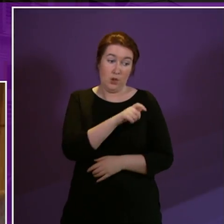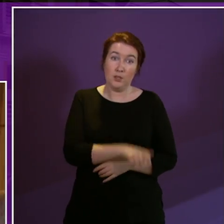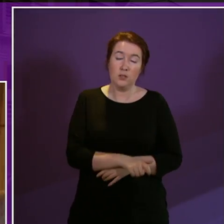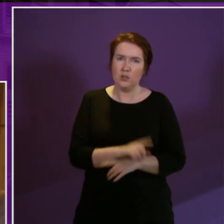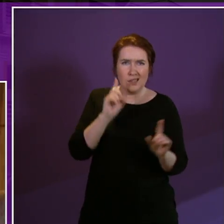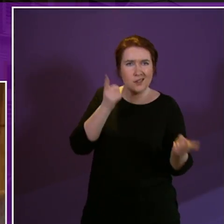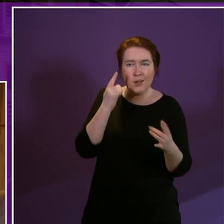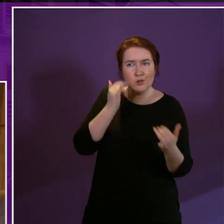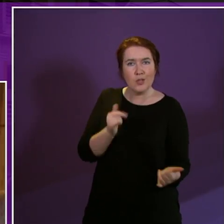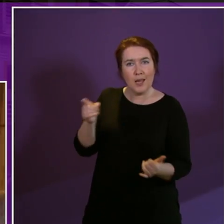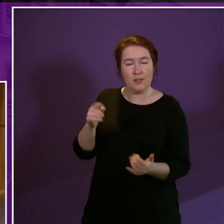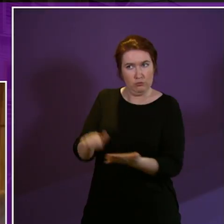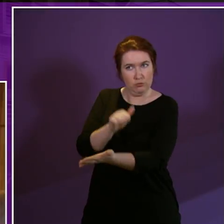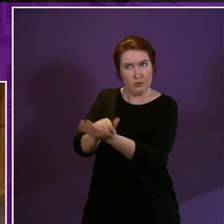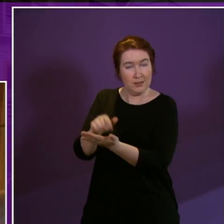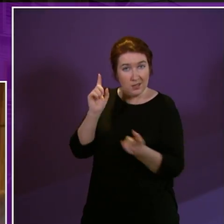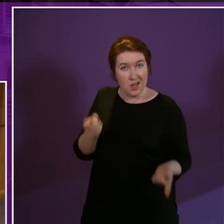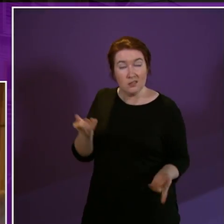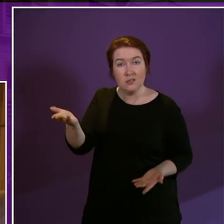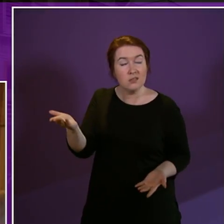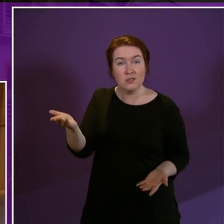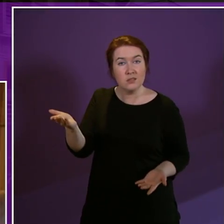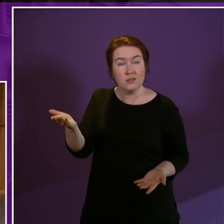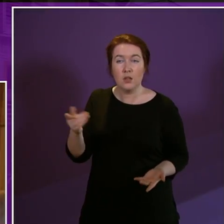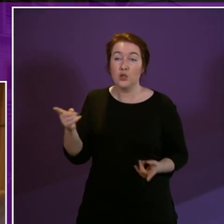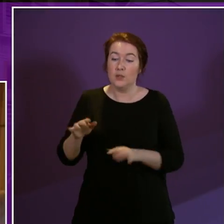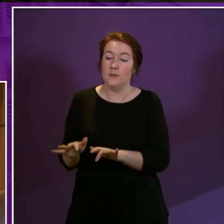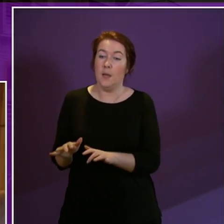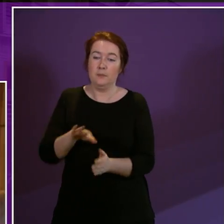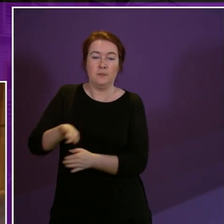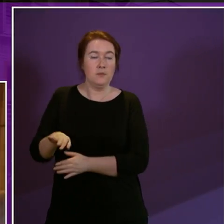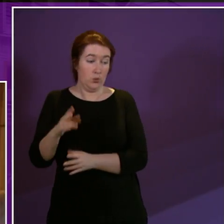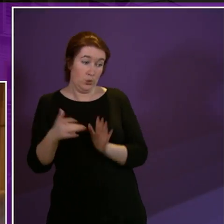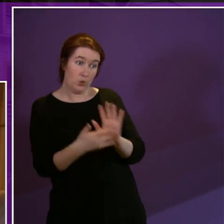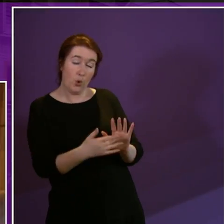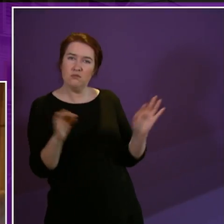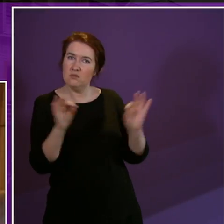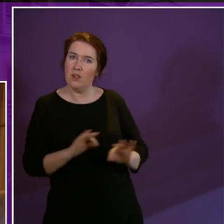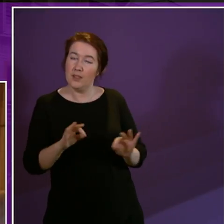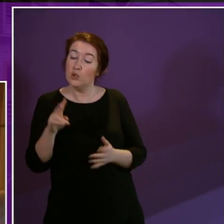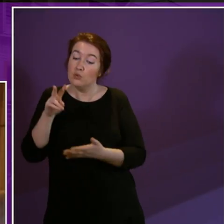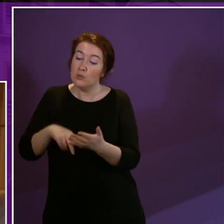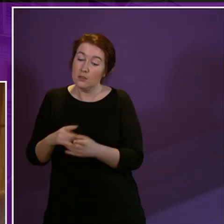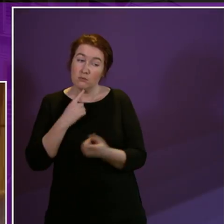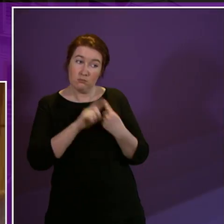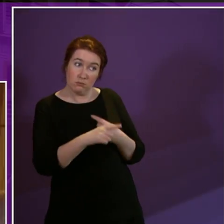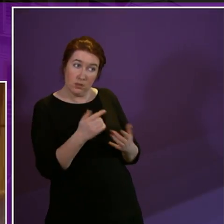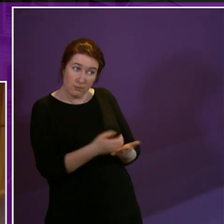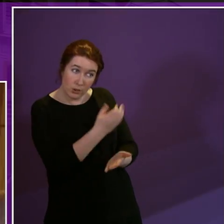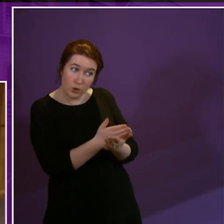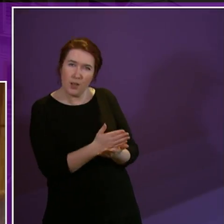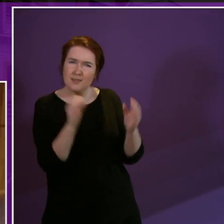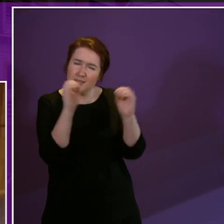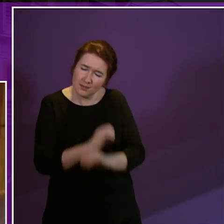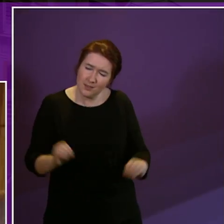of checking if the information recorded was accurate she wasn't shown what was recorded and it wasn't read back to her to verify remember